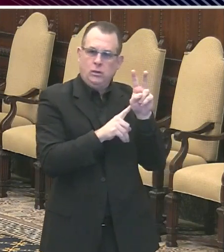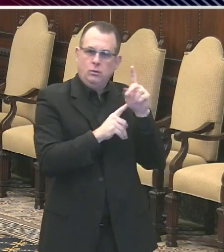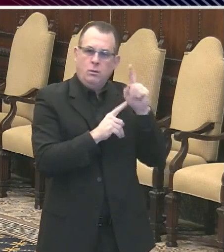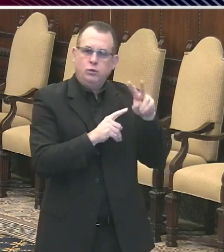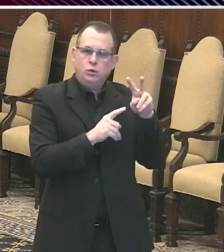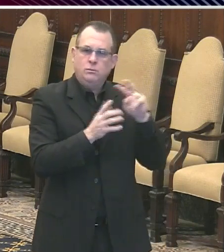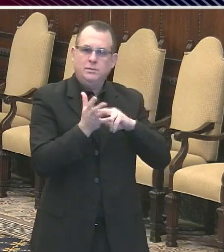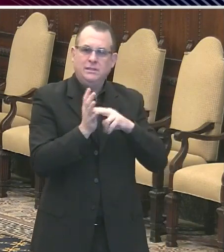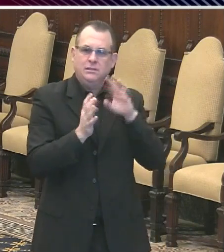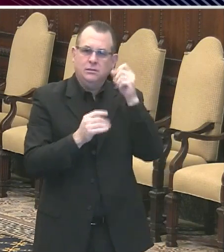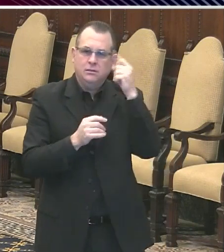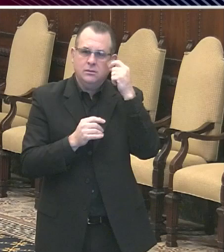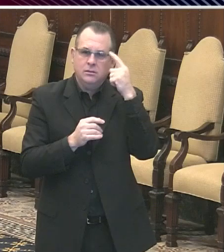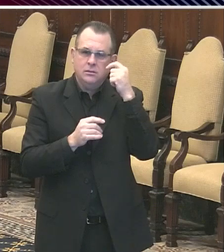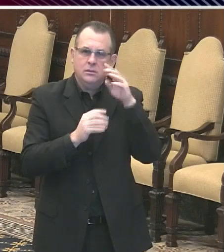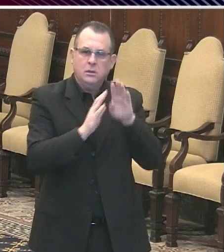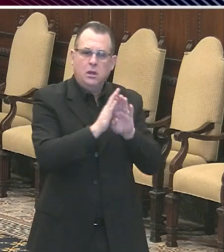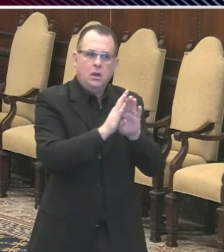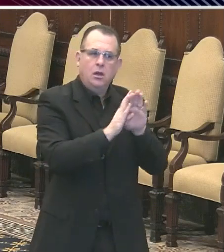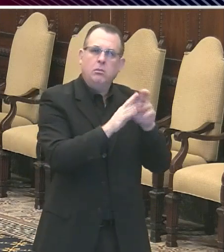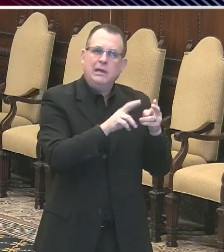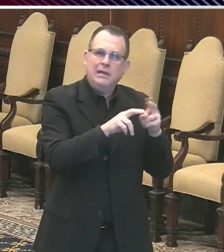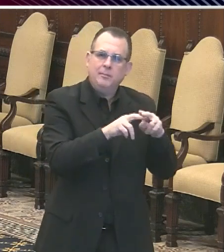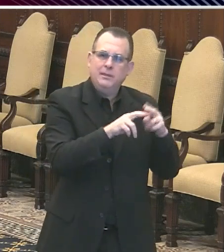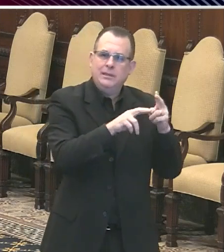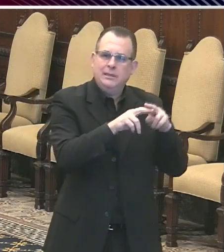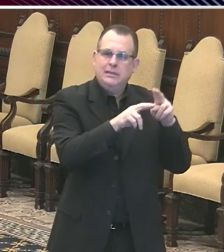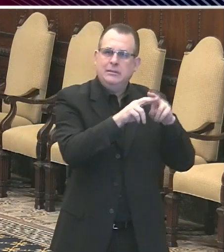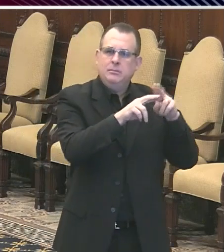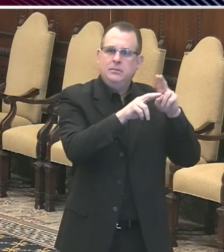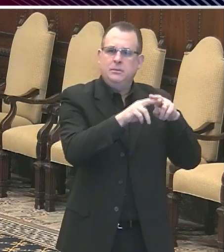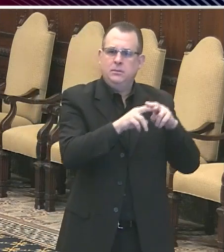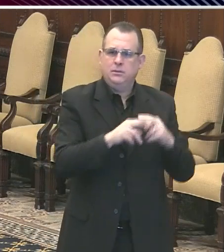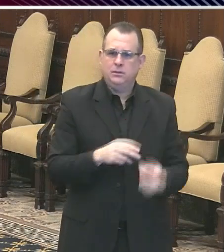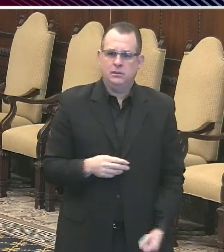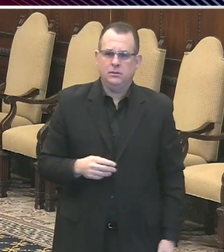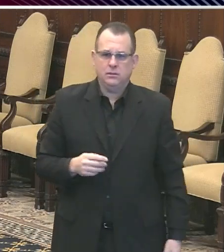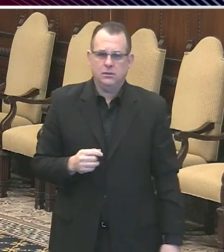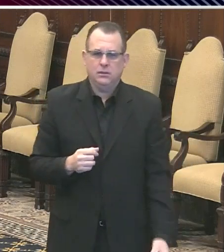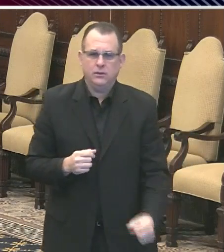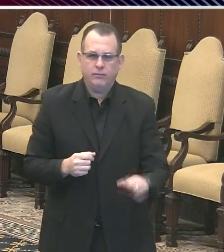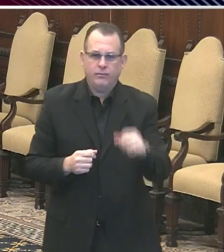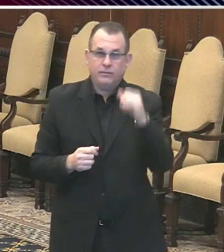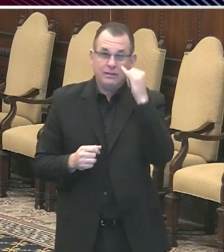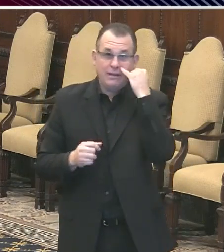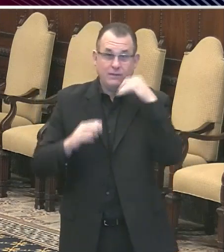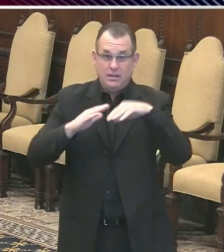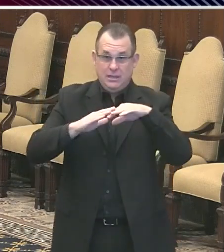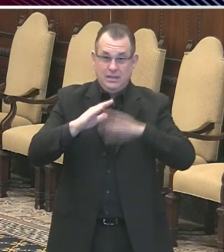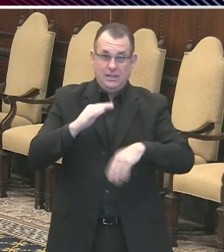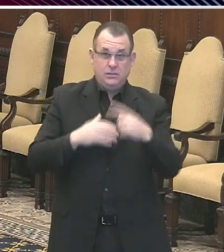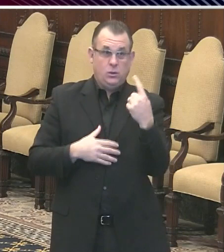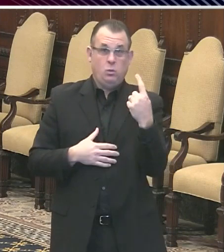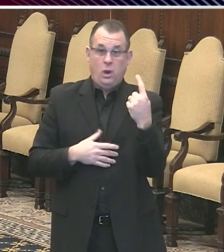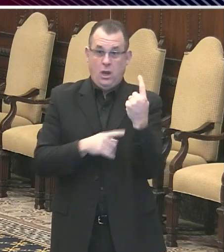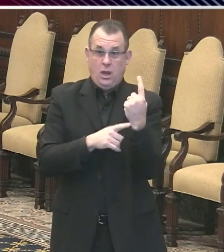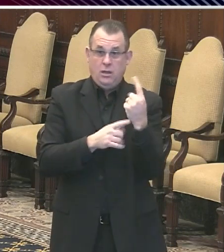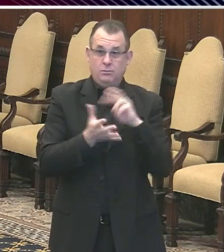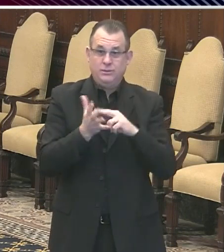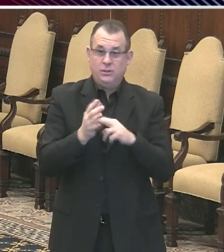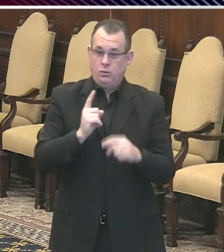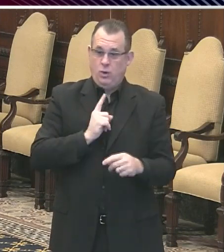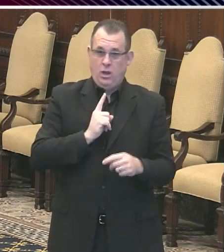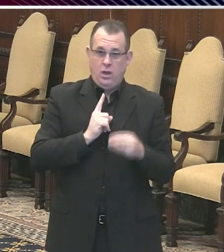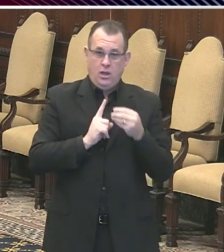less than one person, even slightly less, even 0.99, because some people didn't pass it on to anybody and other people passed it on to, one person,